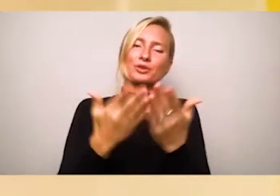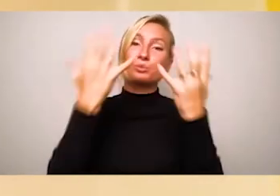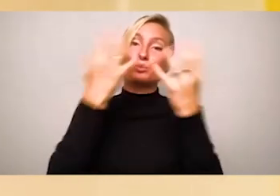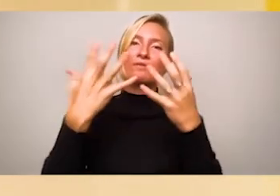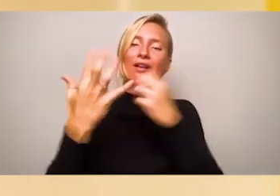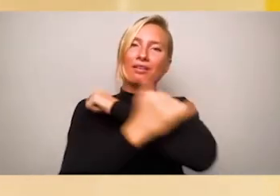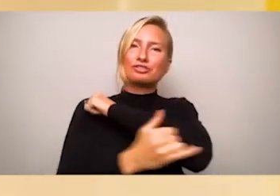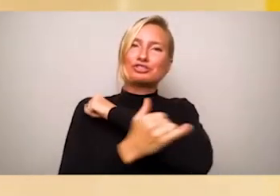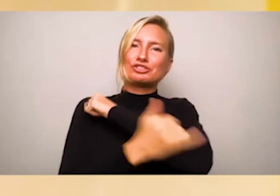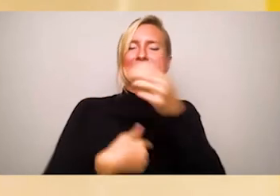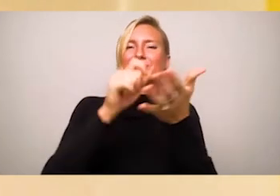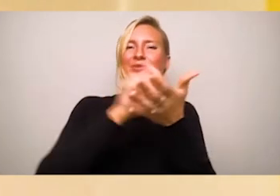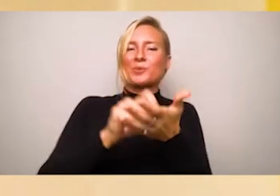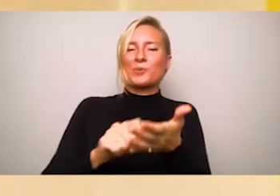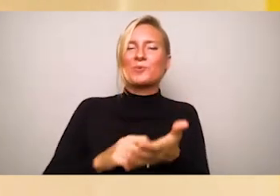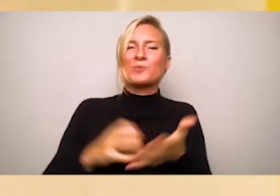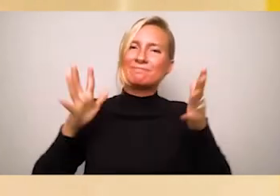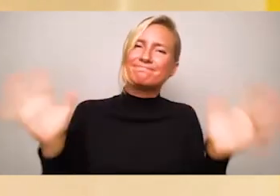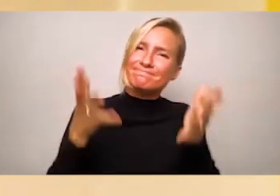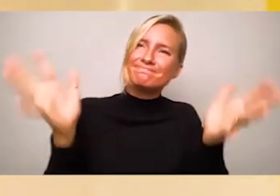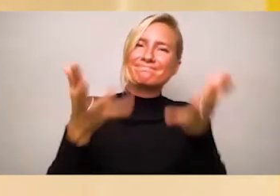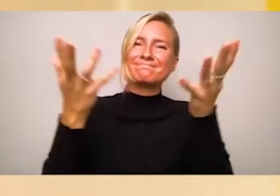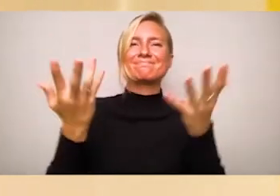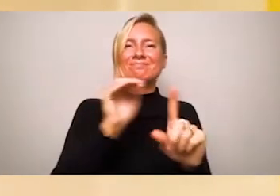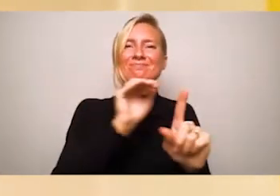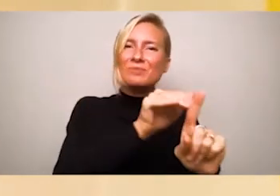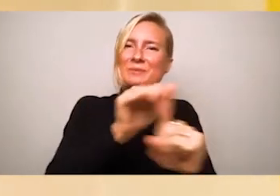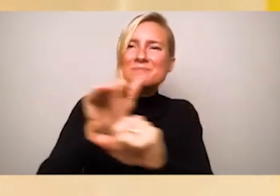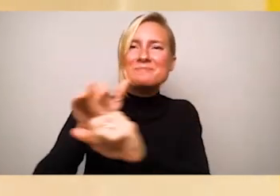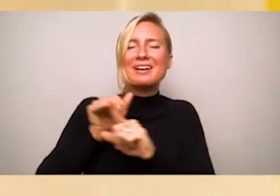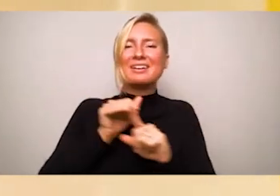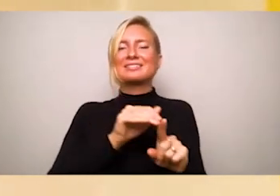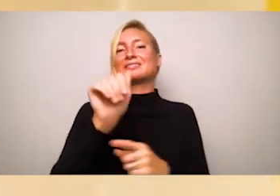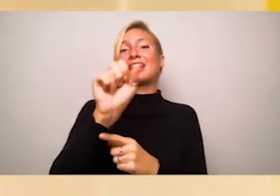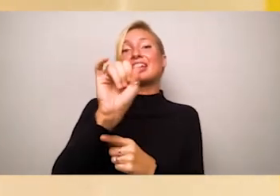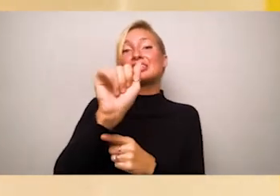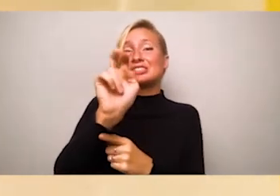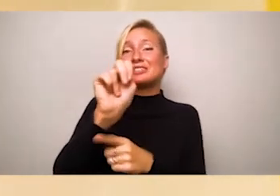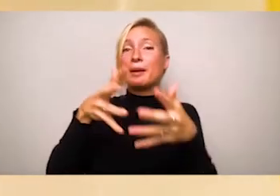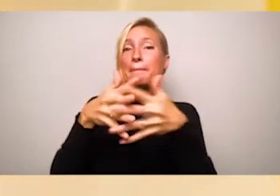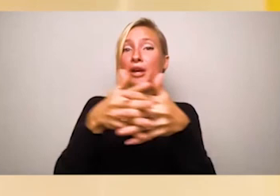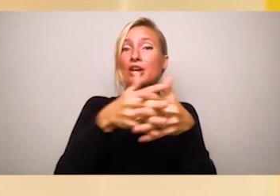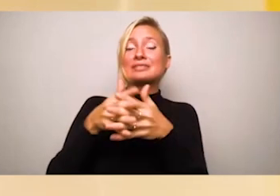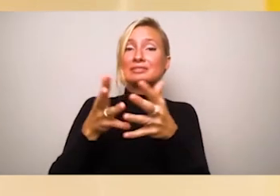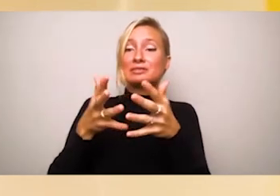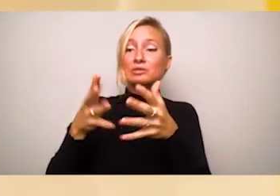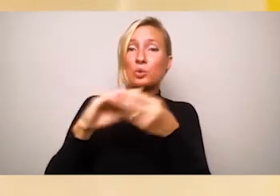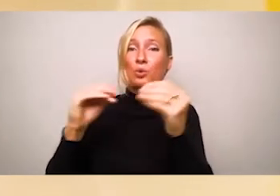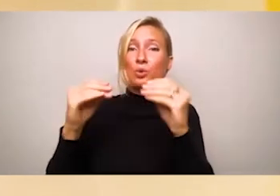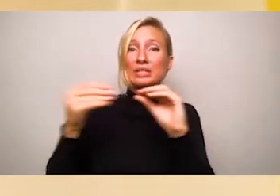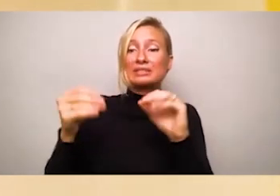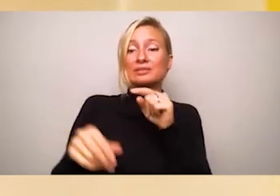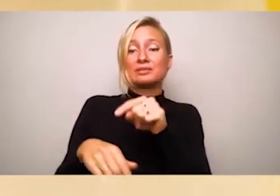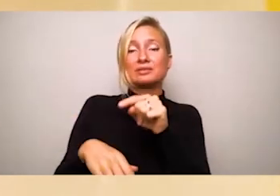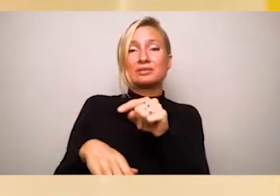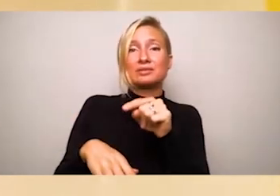Beautiful country is a reminder that Asian American stories are not only worth telling when they perpetuate